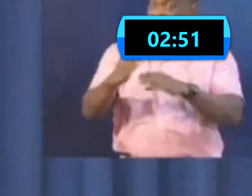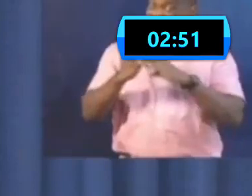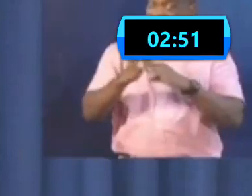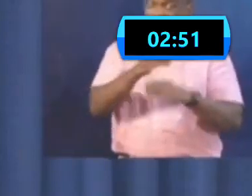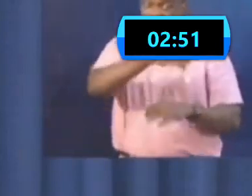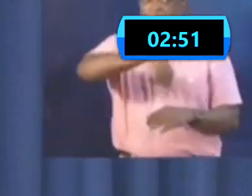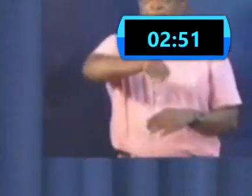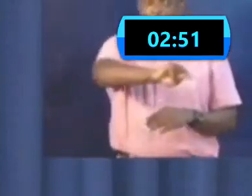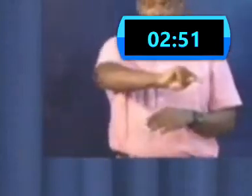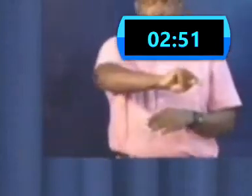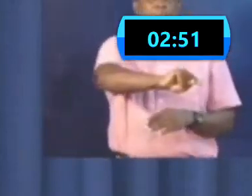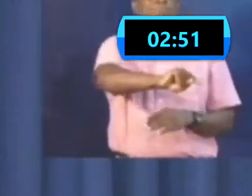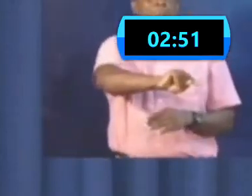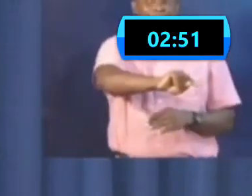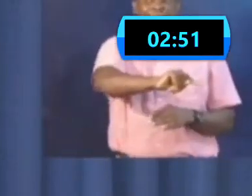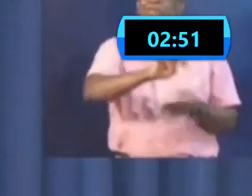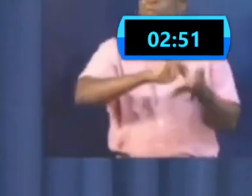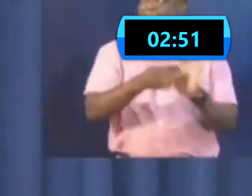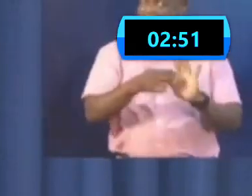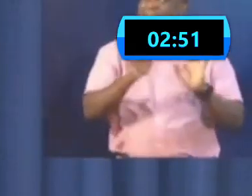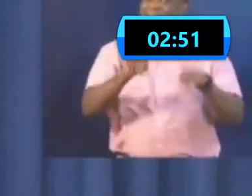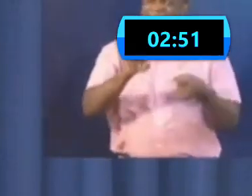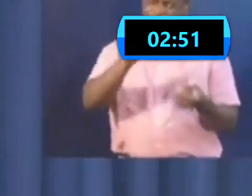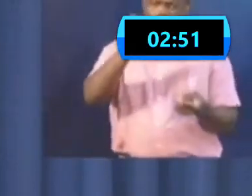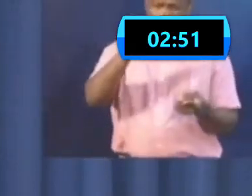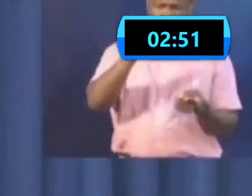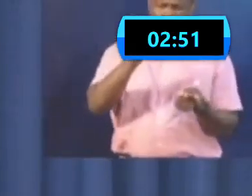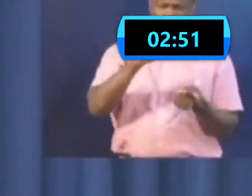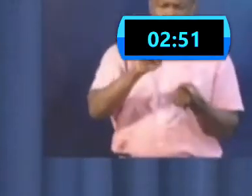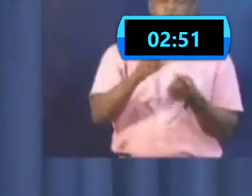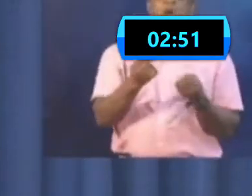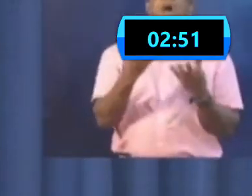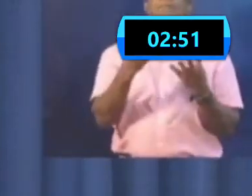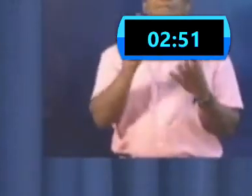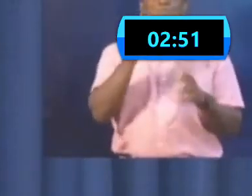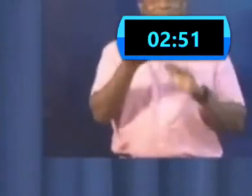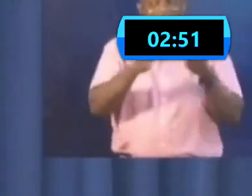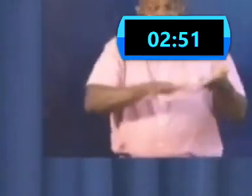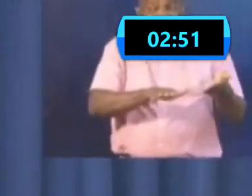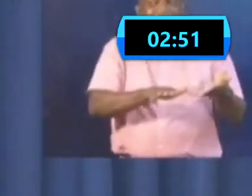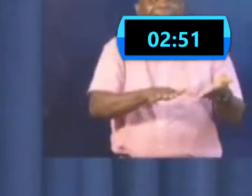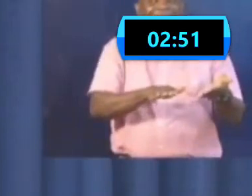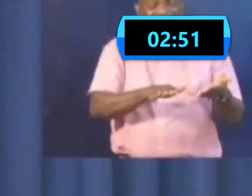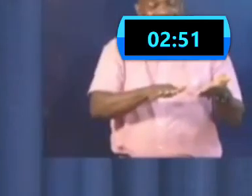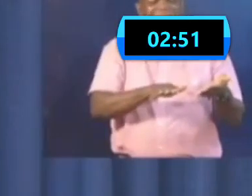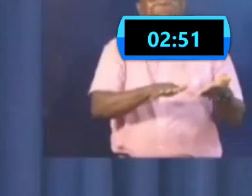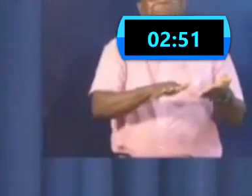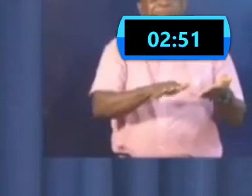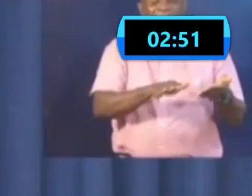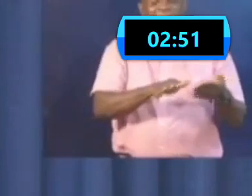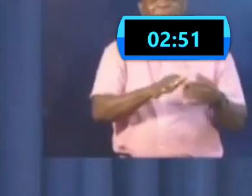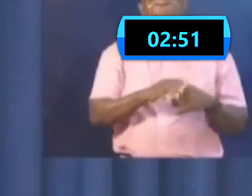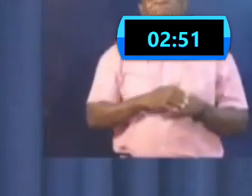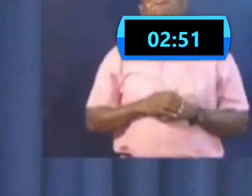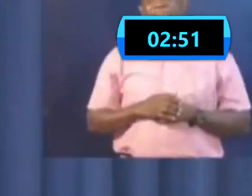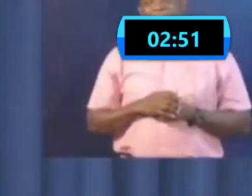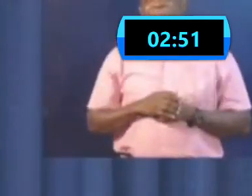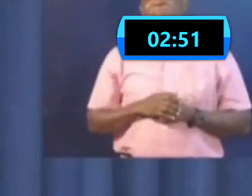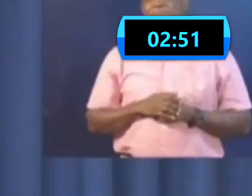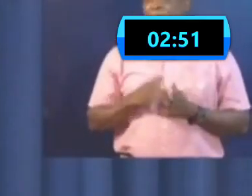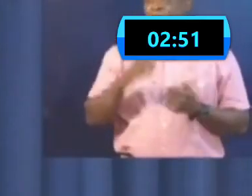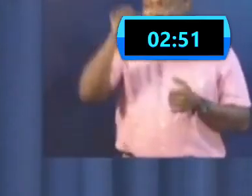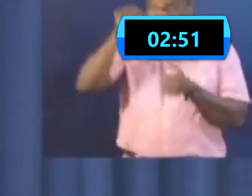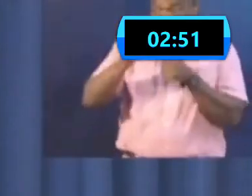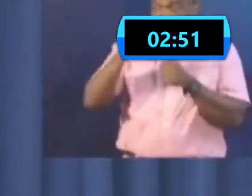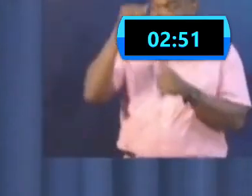you really can bring down your casualties considerably. Because what happened in Italy